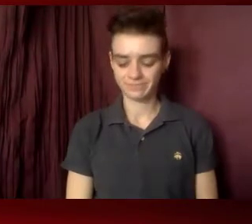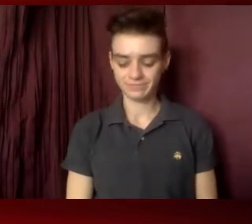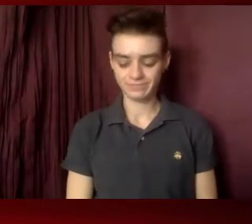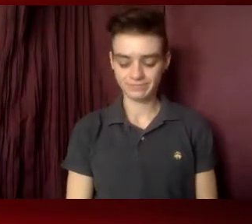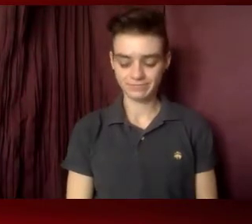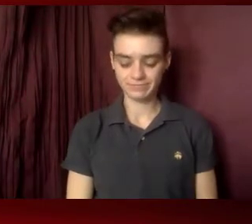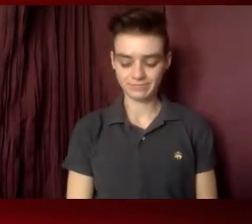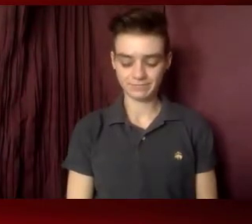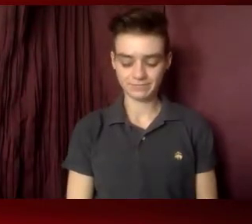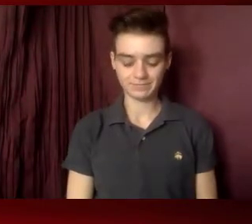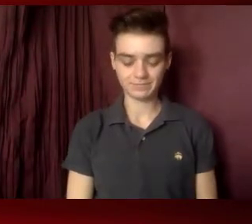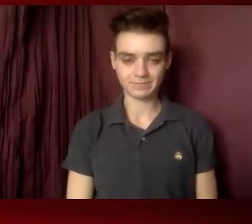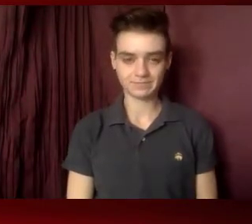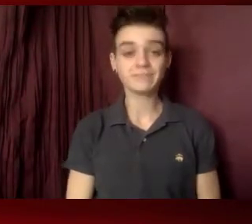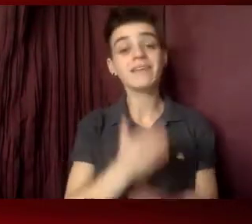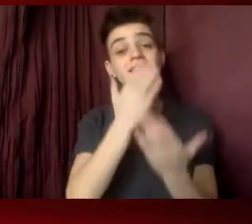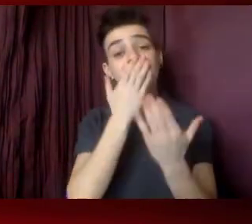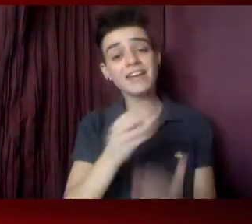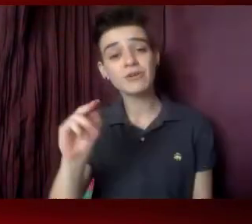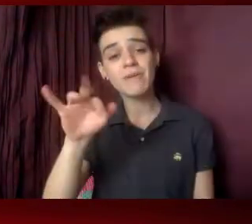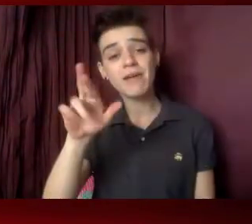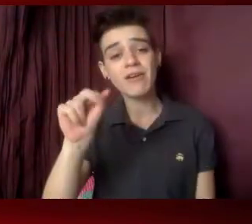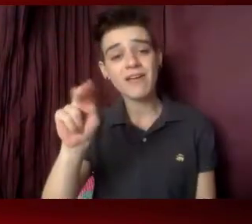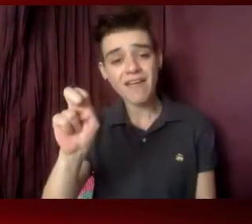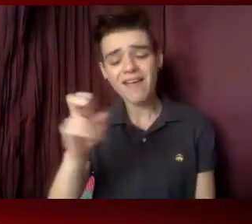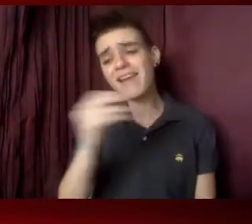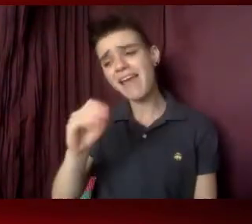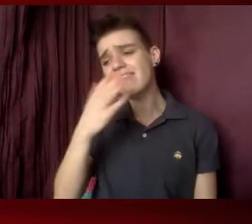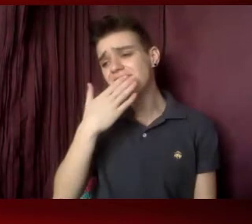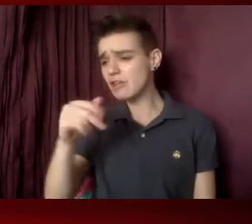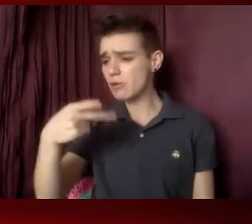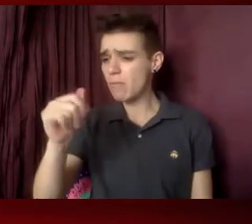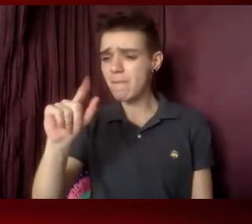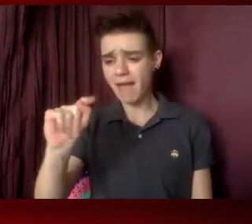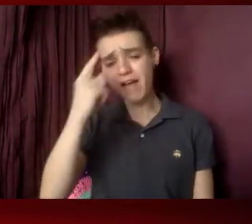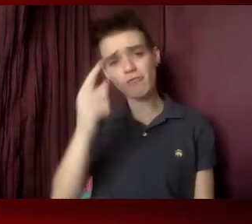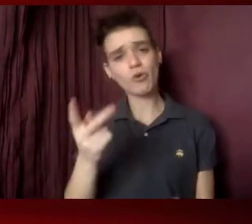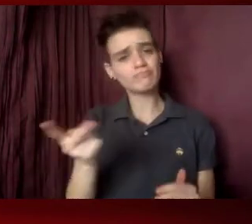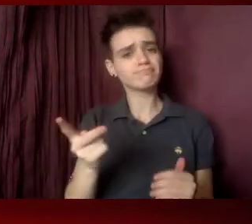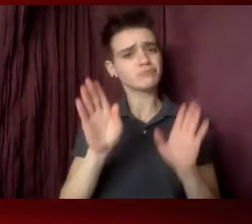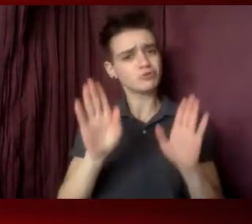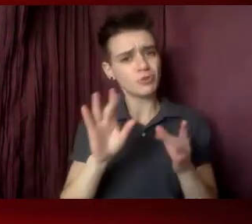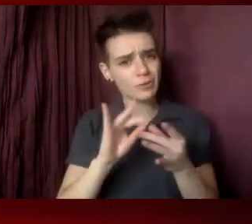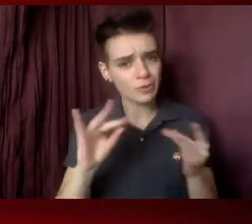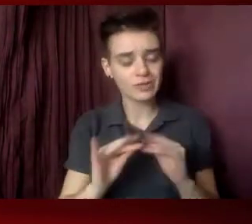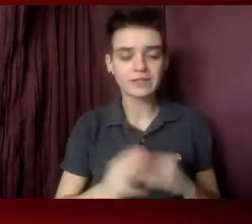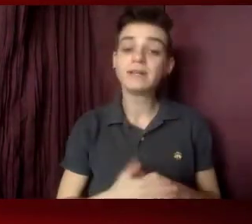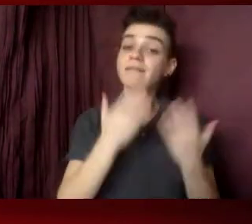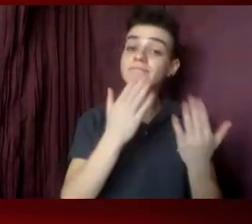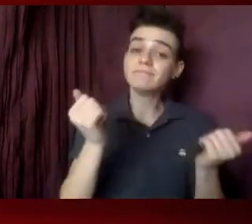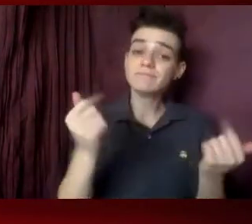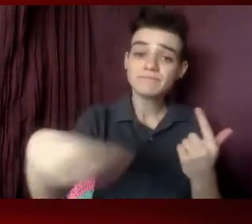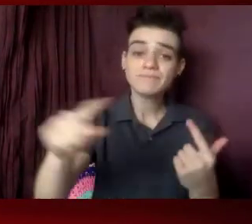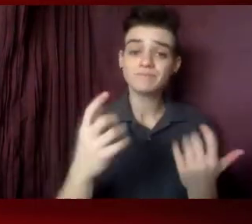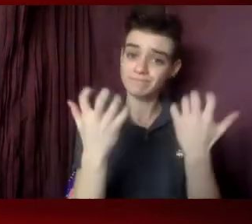And thank you, Marianne, and thank you, Pat, for those great words. And thank you to all of you who are joining